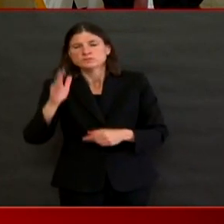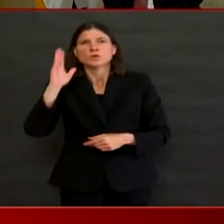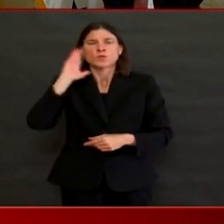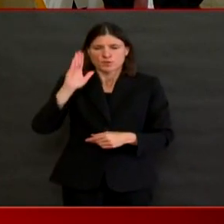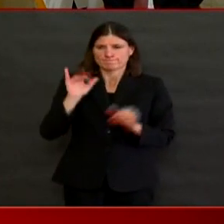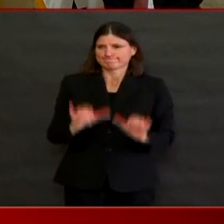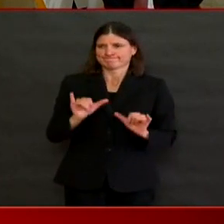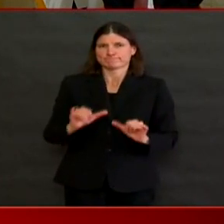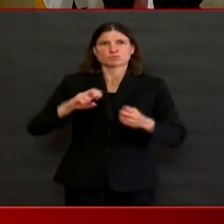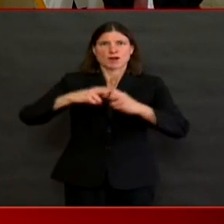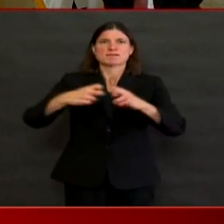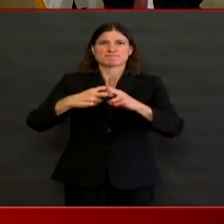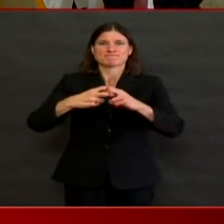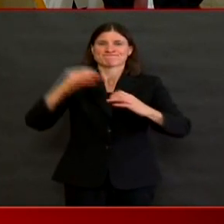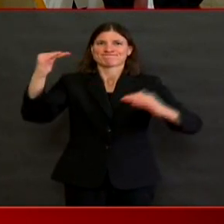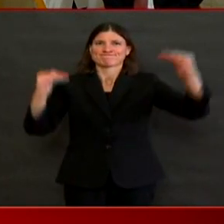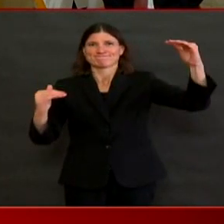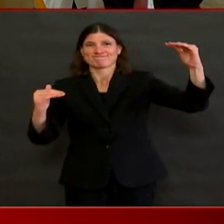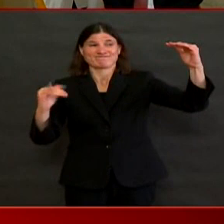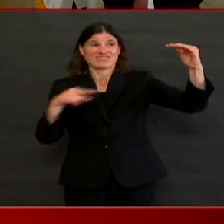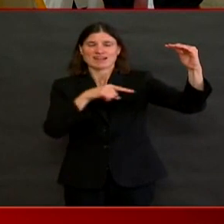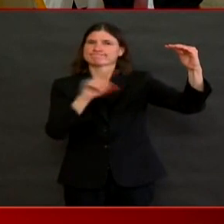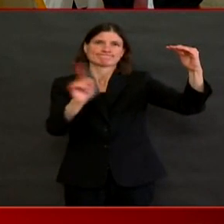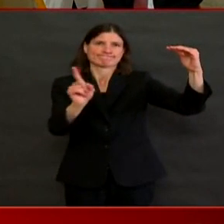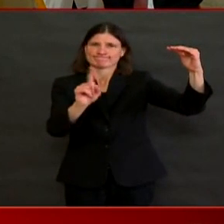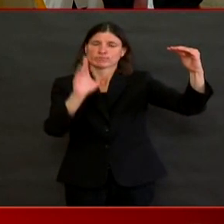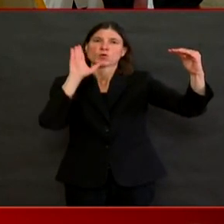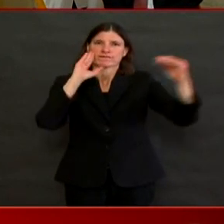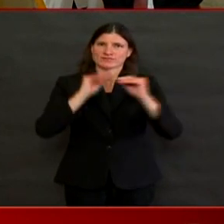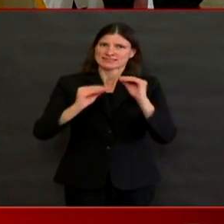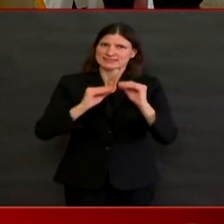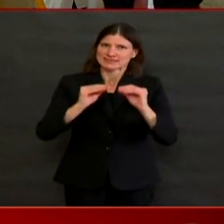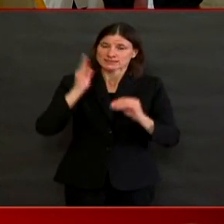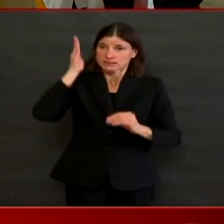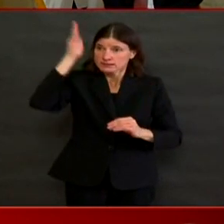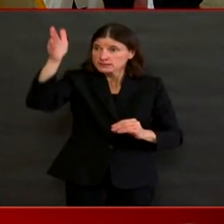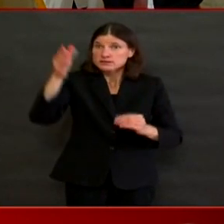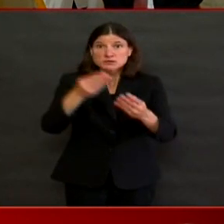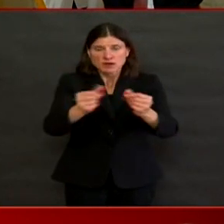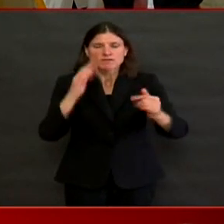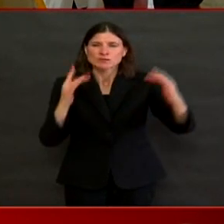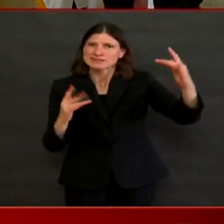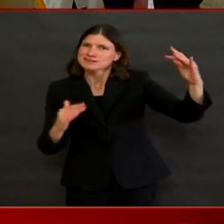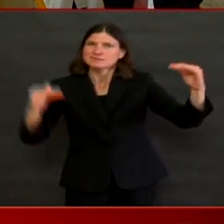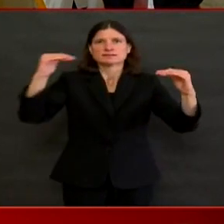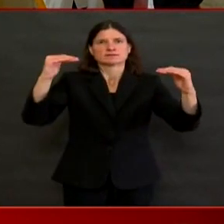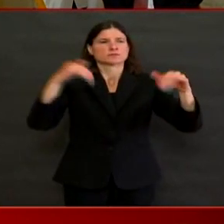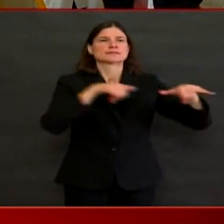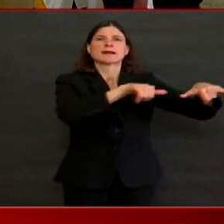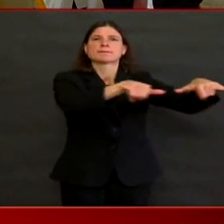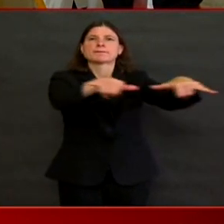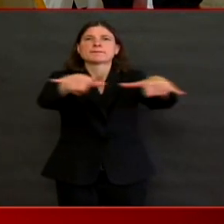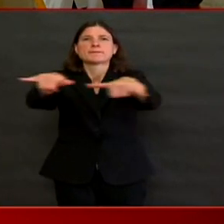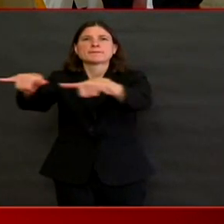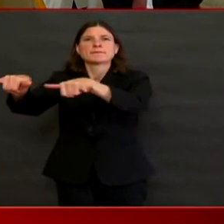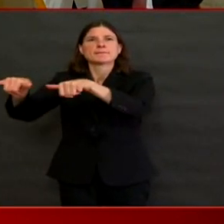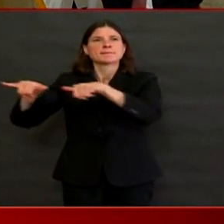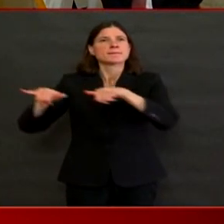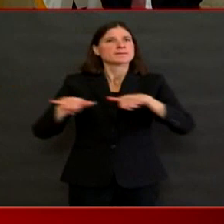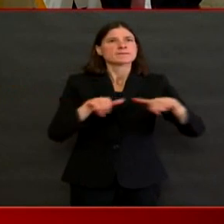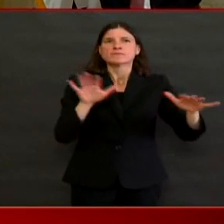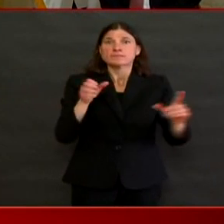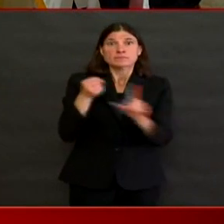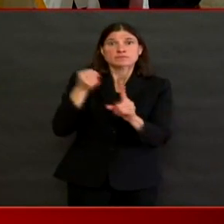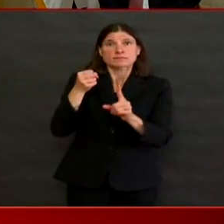structural inequities, ones that we have been talking about for quite some time and ones that the numbers